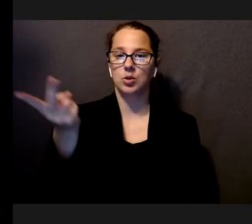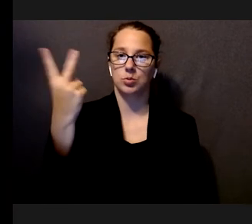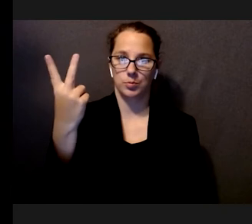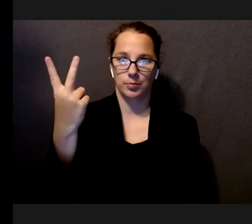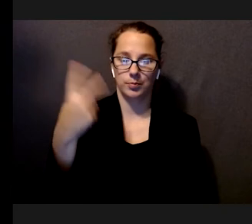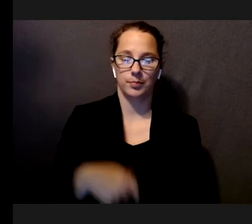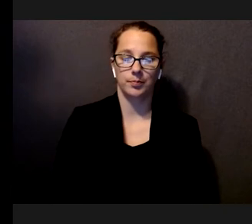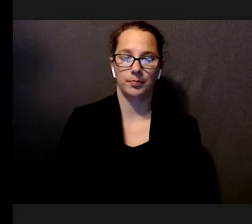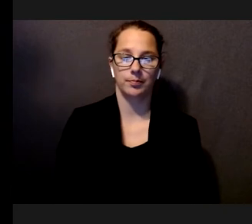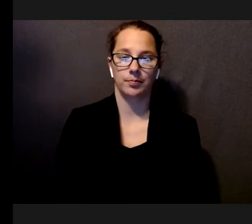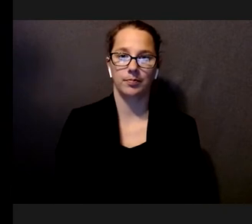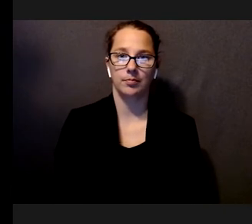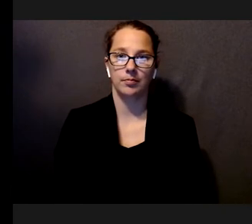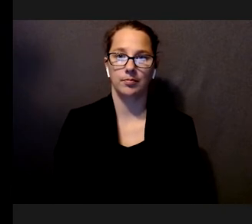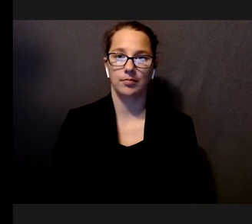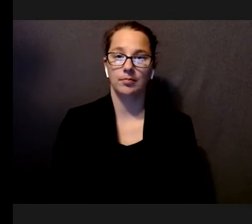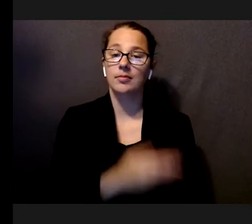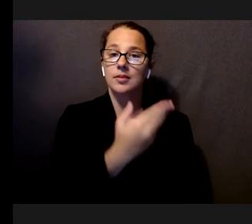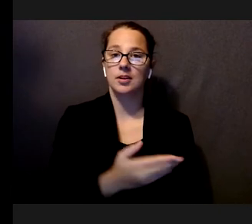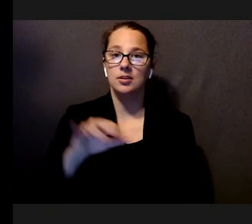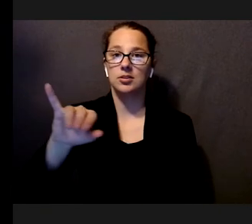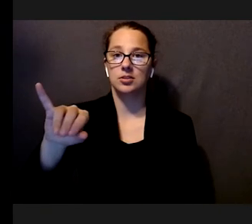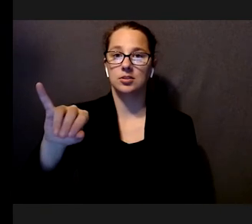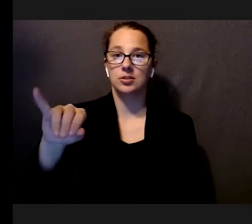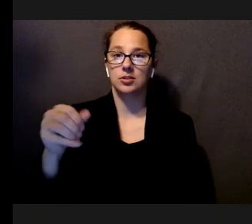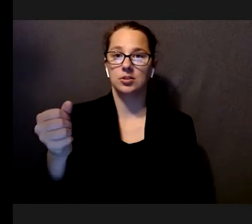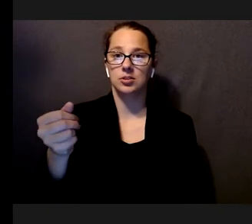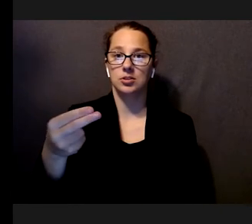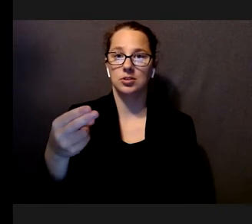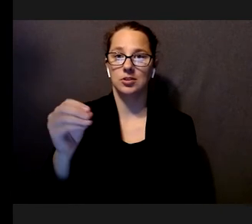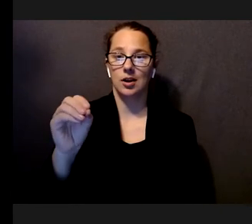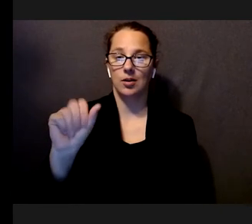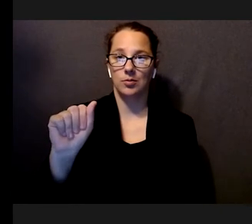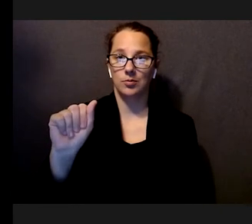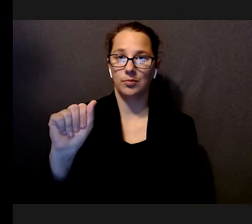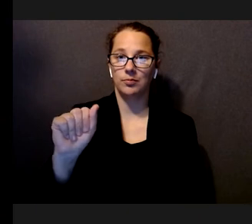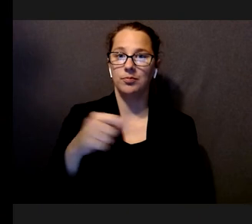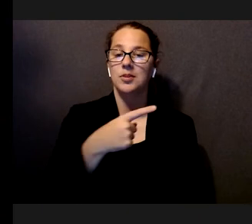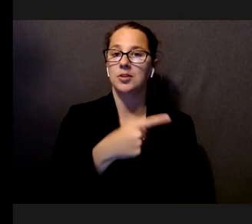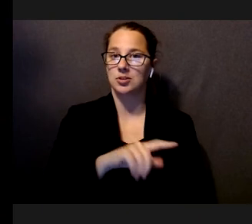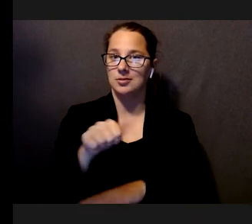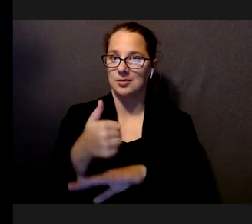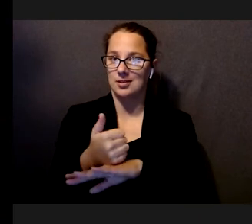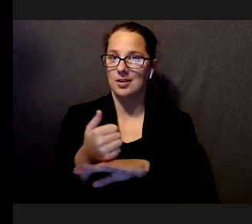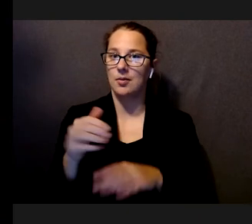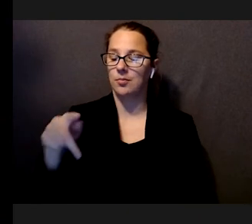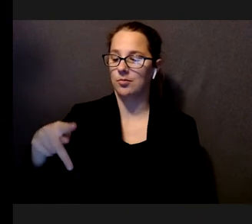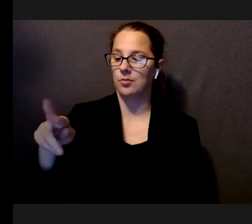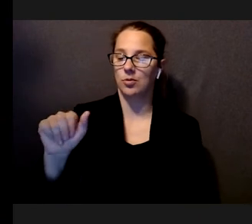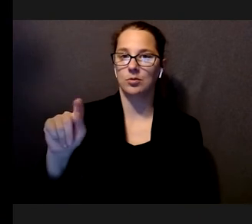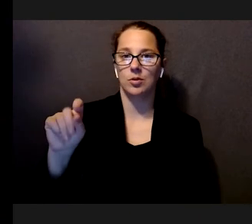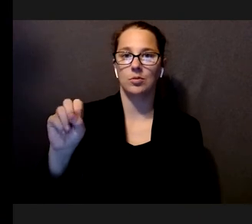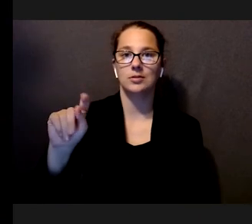And here's Yuhang Zhao, who prototyped this system and